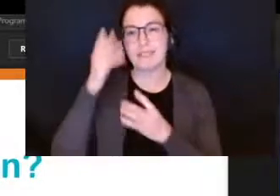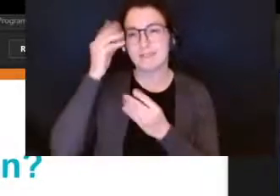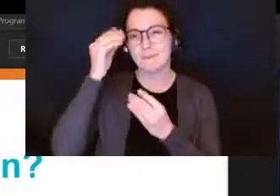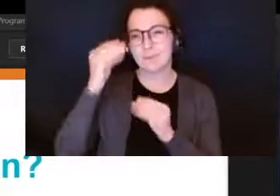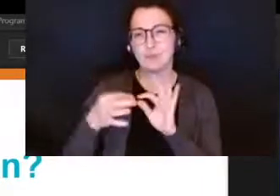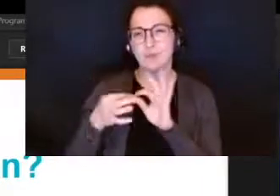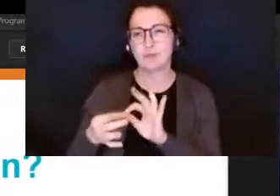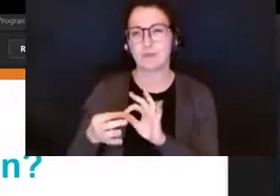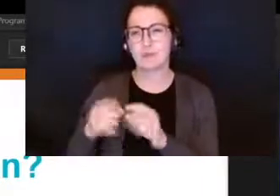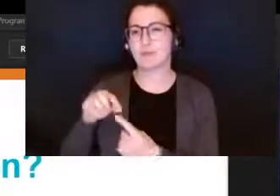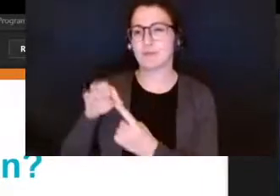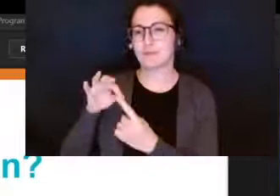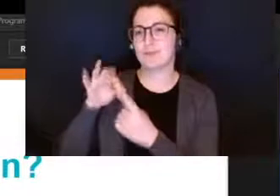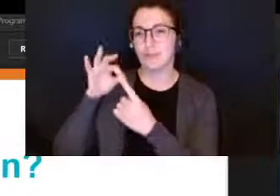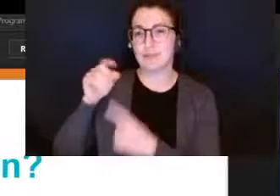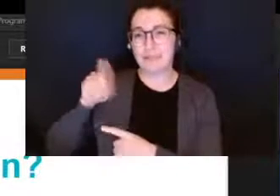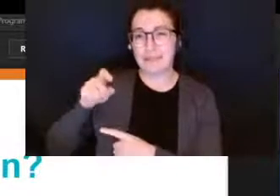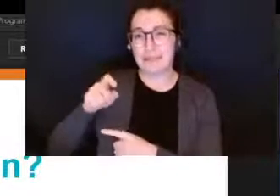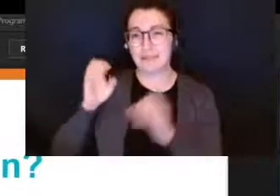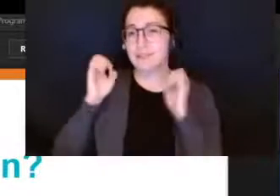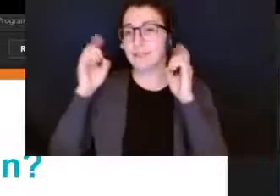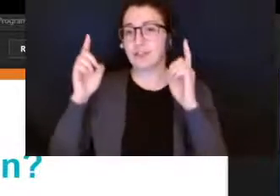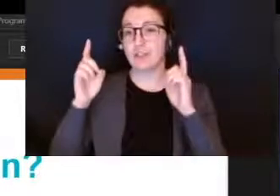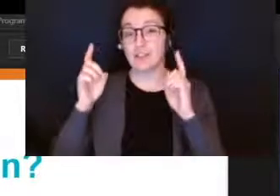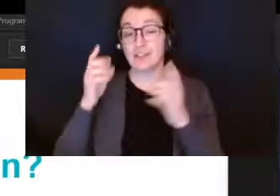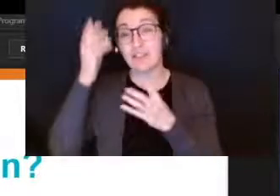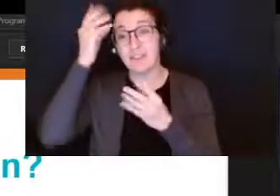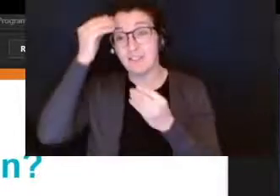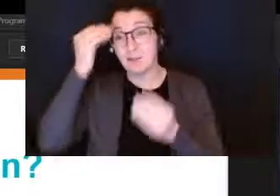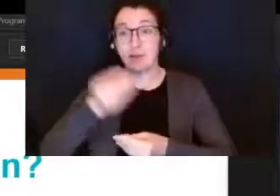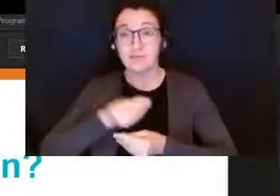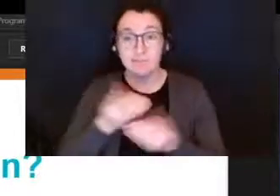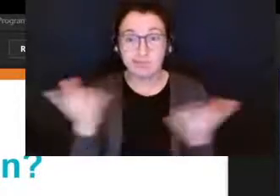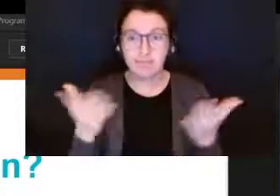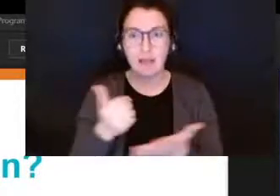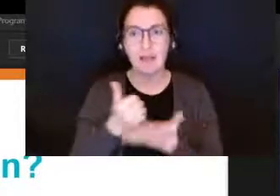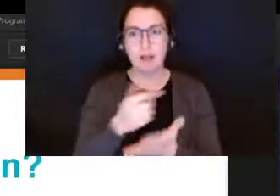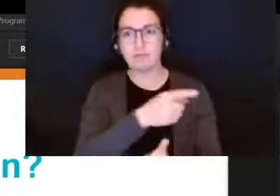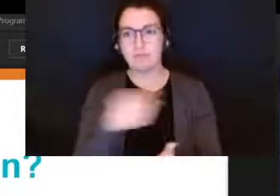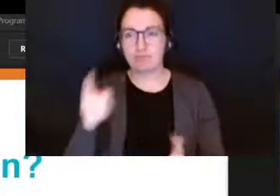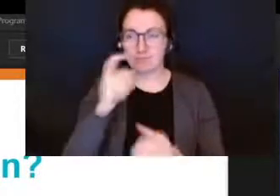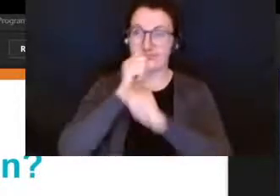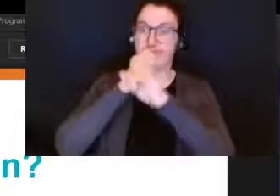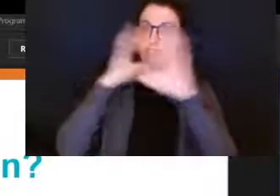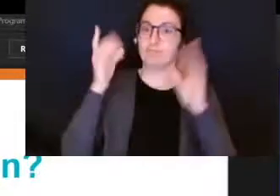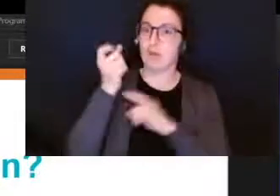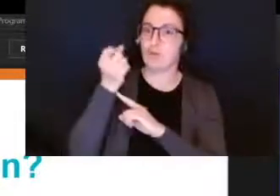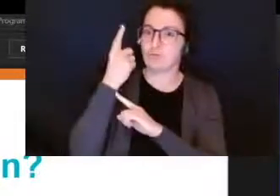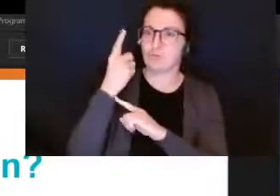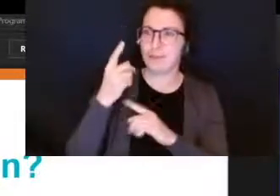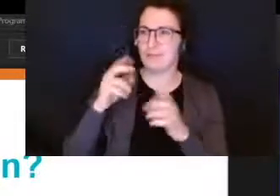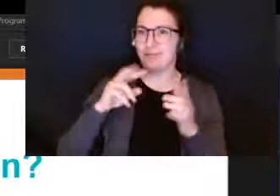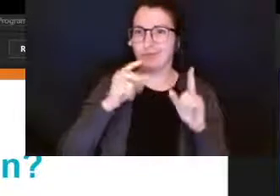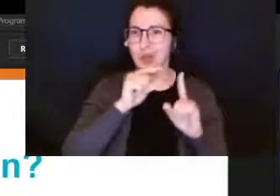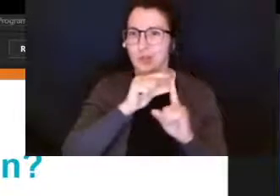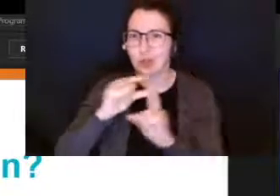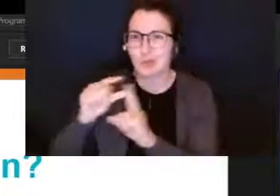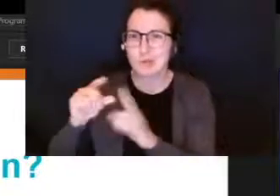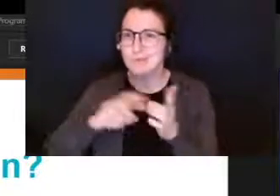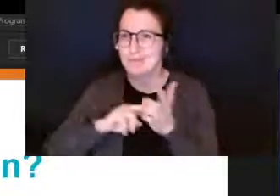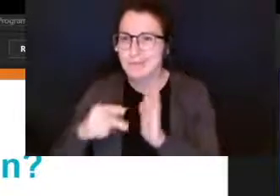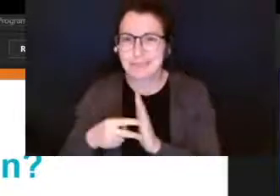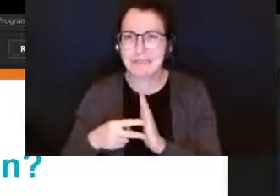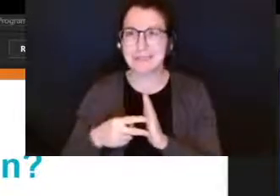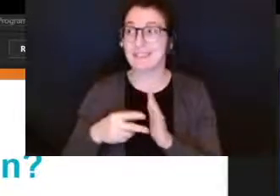education so information that will help you develop a greater understanding of new terms and there's many of them and how special education